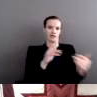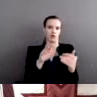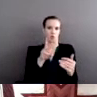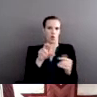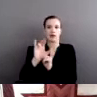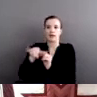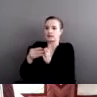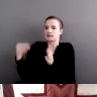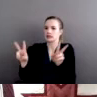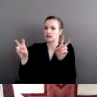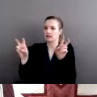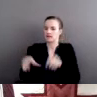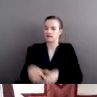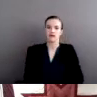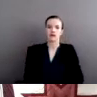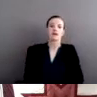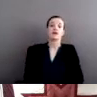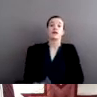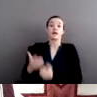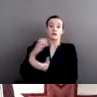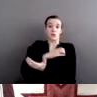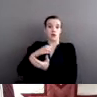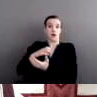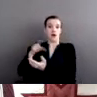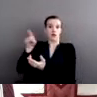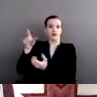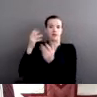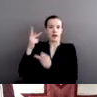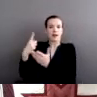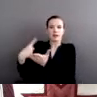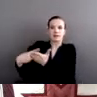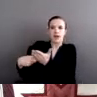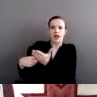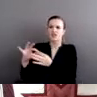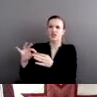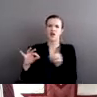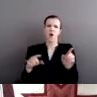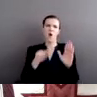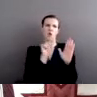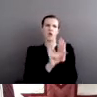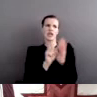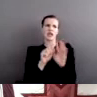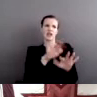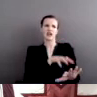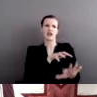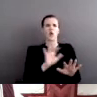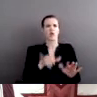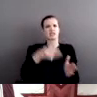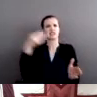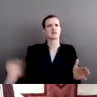killing Indians was an expensive activity. They actually did a cost benefit